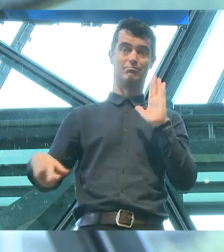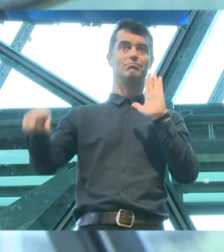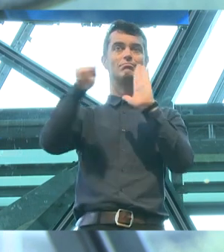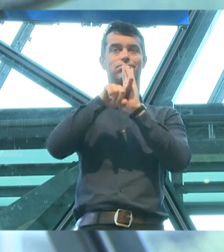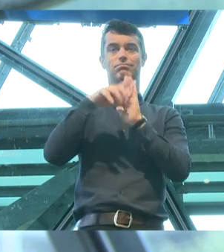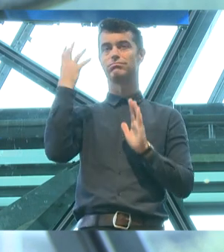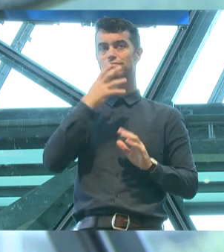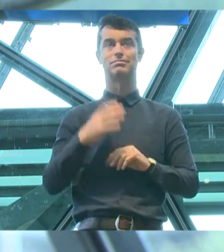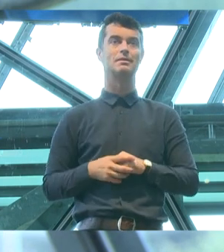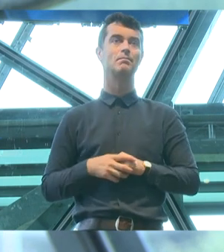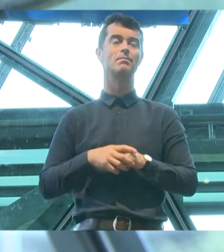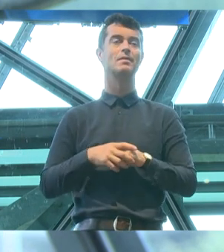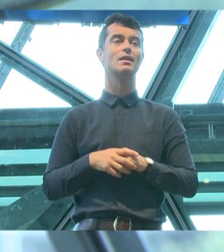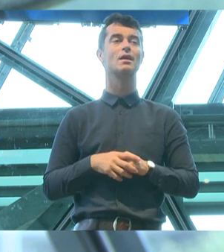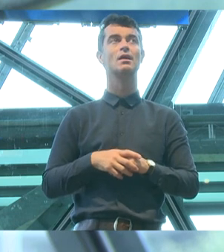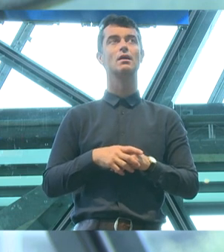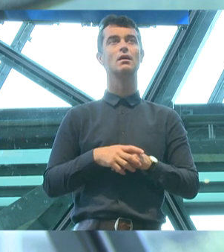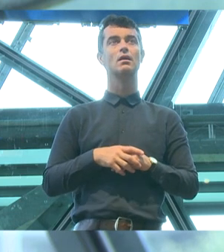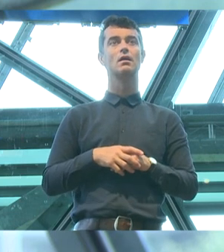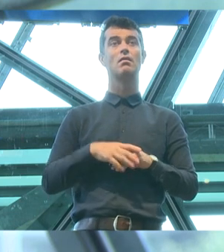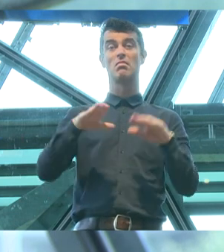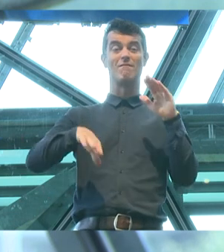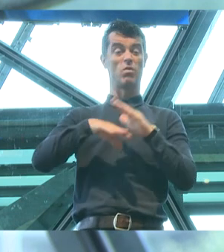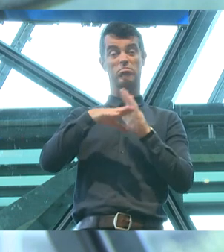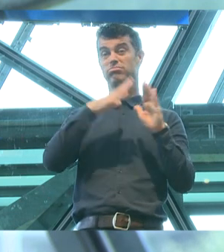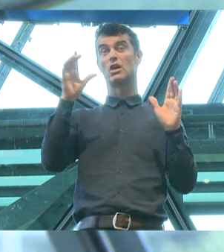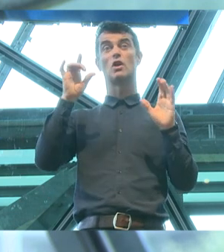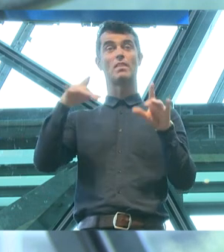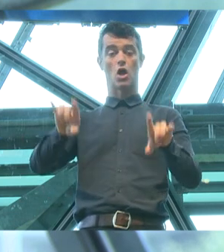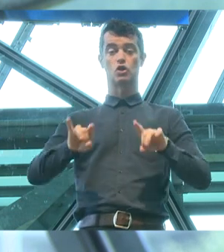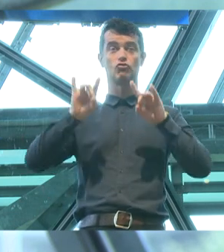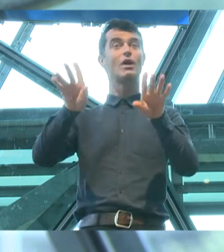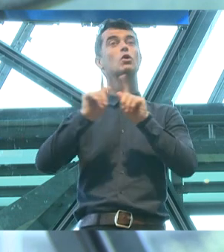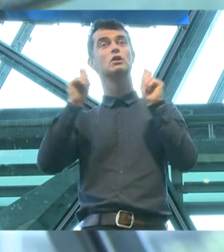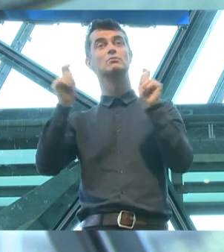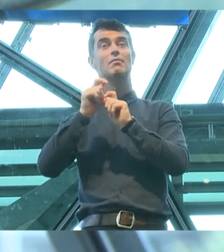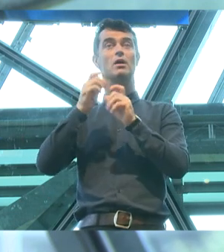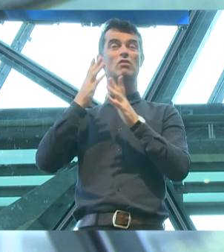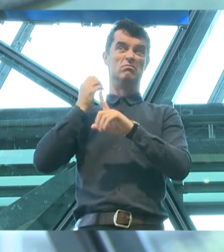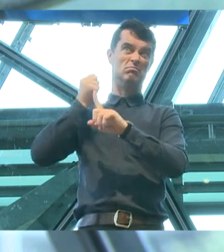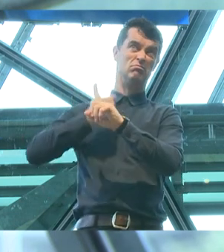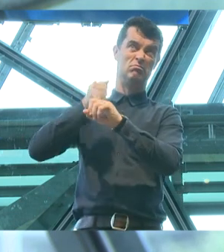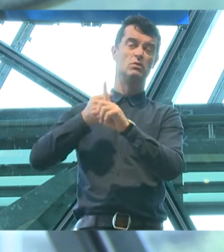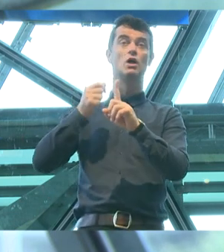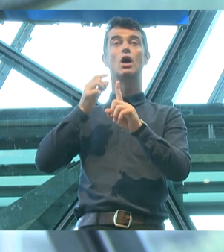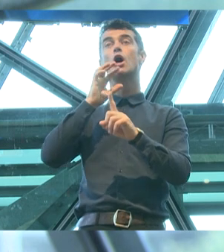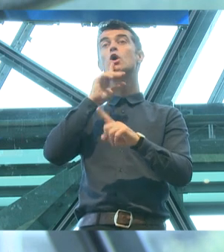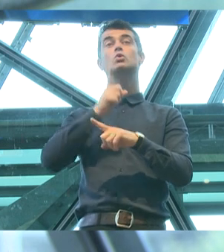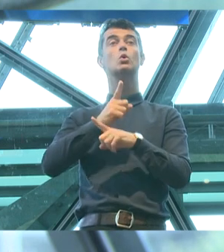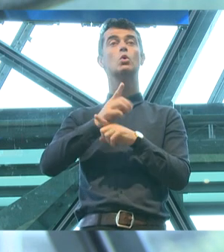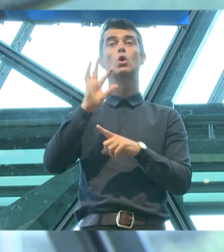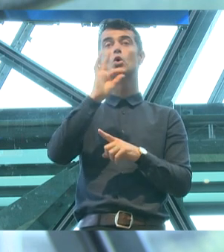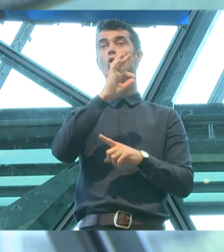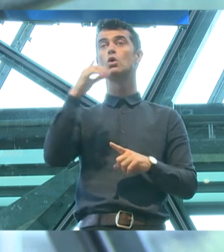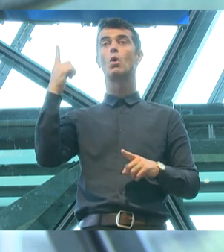And across the entire period, Australian, this self-appointed guardian of the safety of children, spoke to not one single